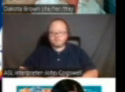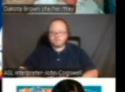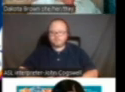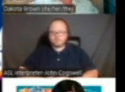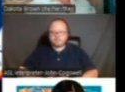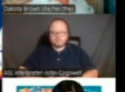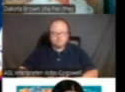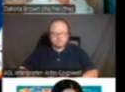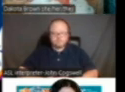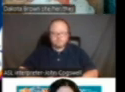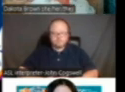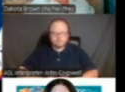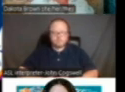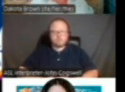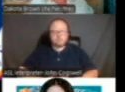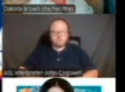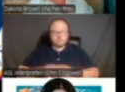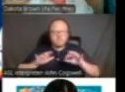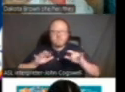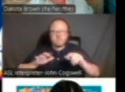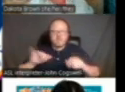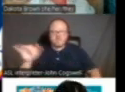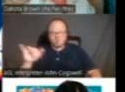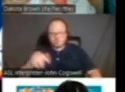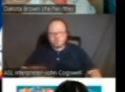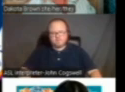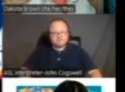And there, it's in the chat also, if you want to use that.